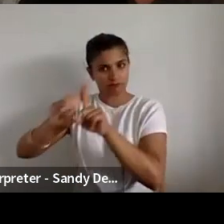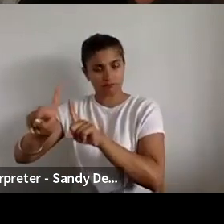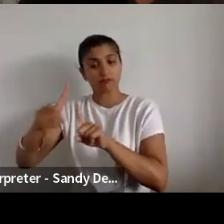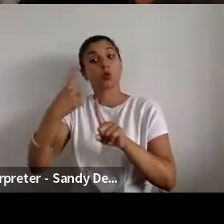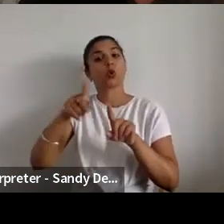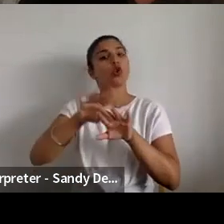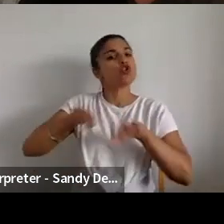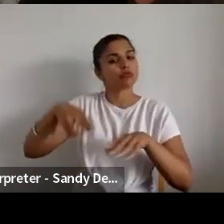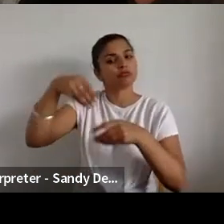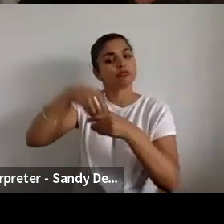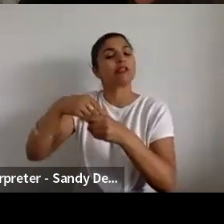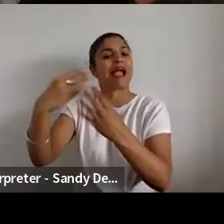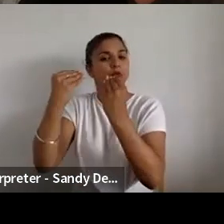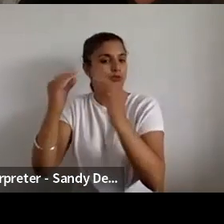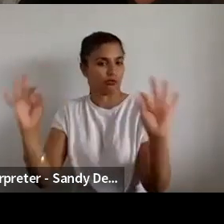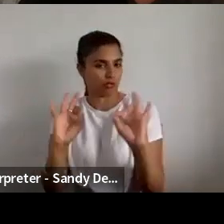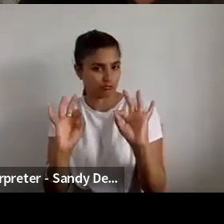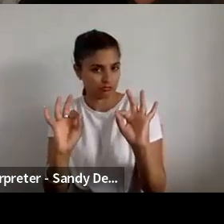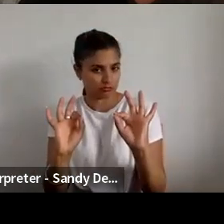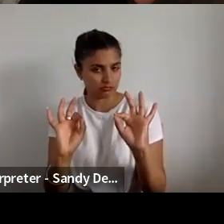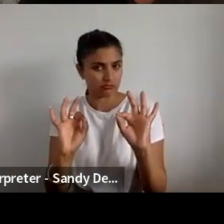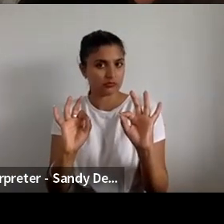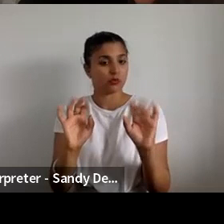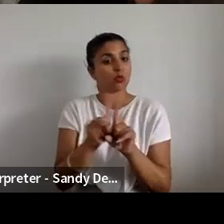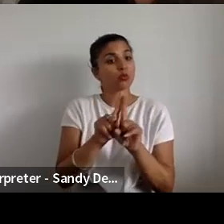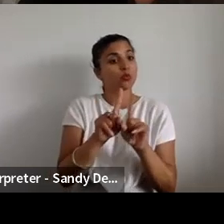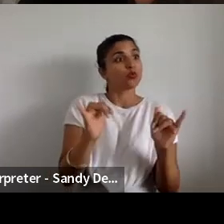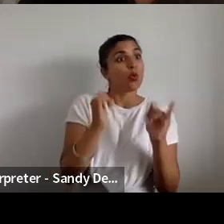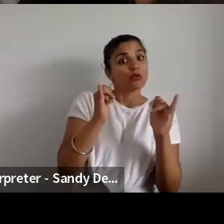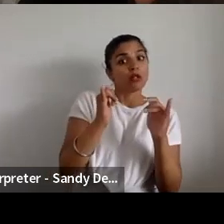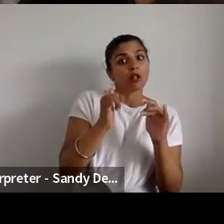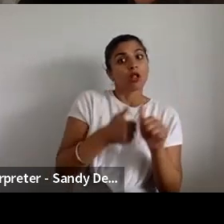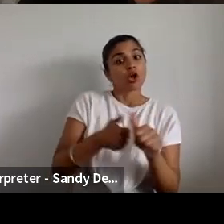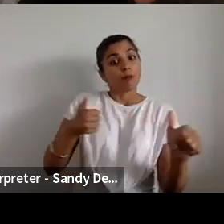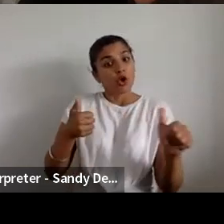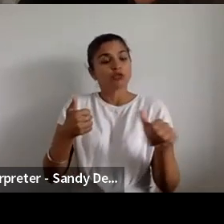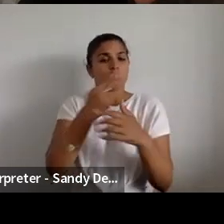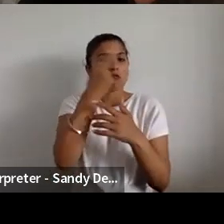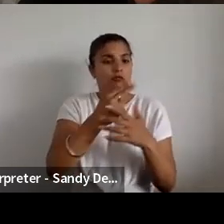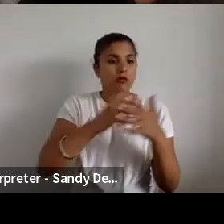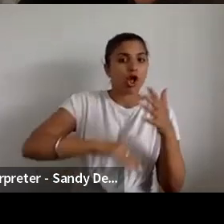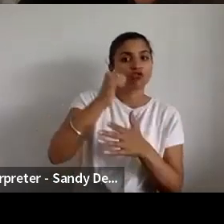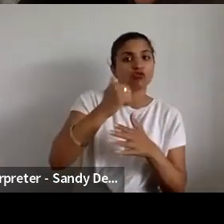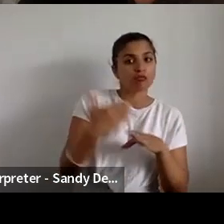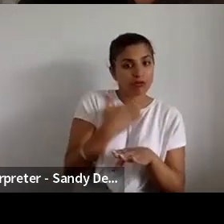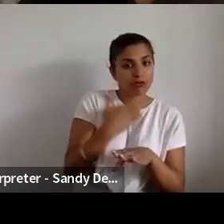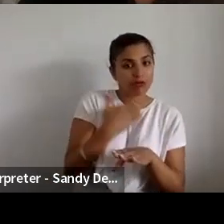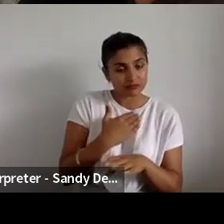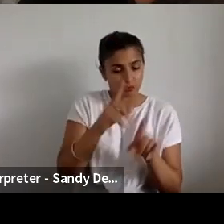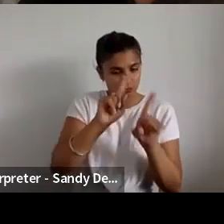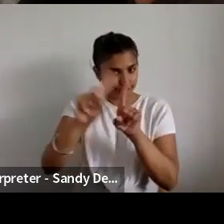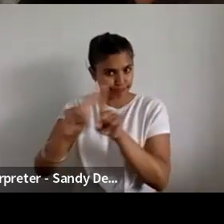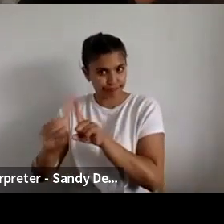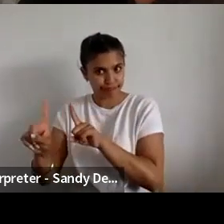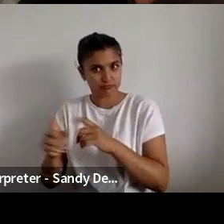And there's also certain commercial cultural practices that we can't support as well, or